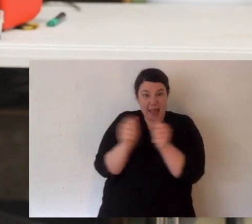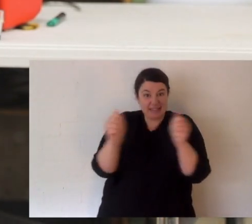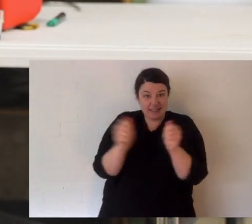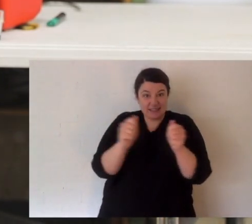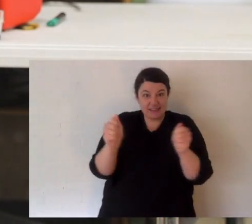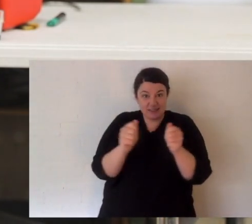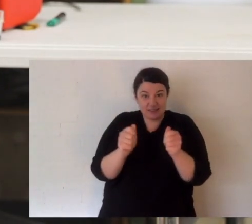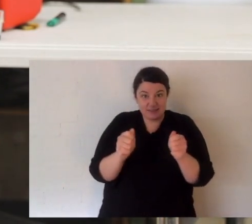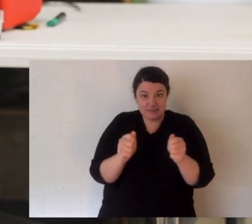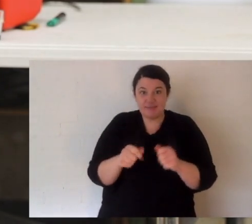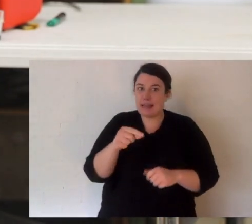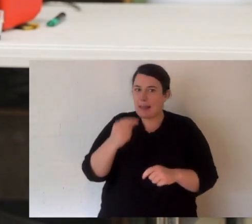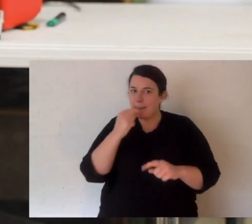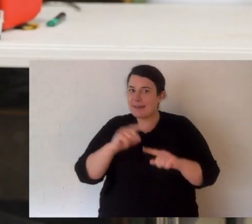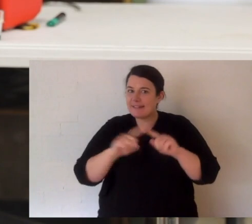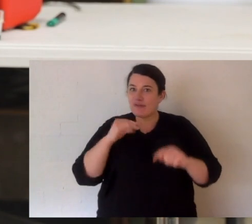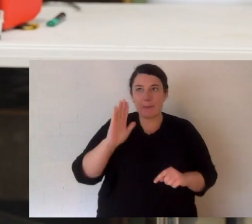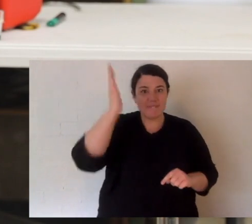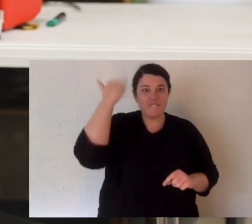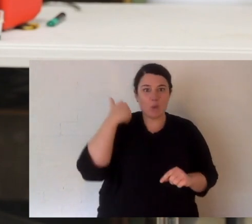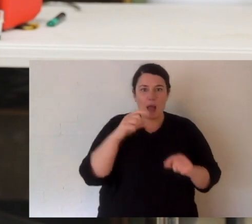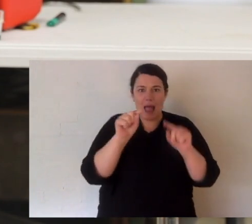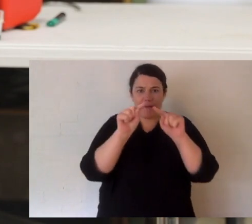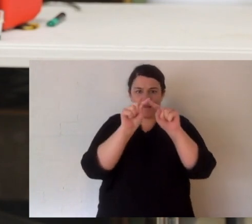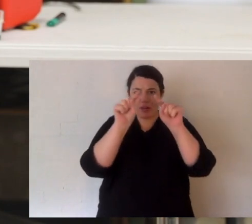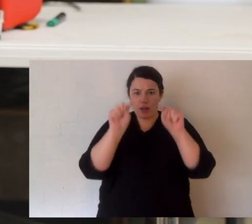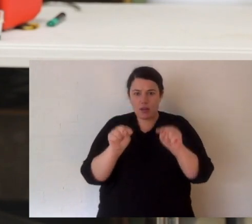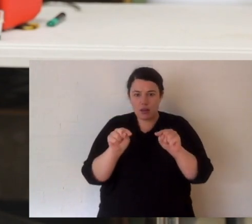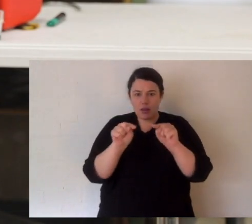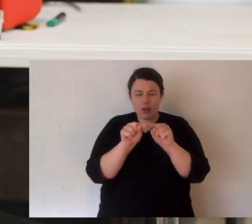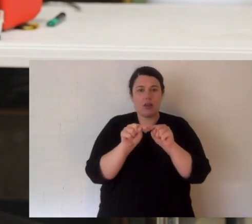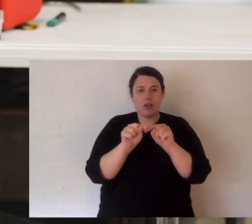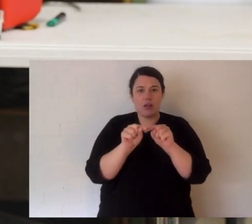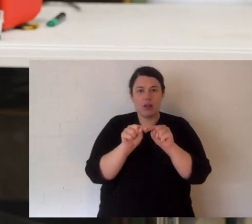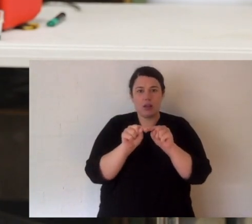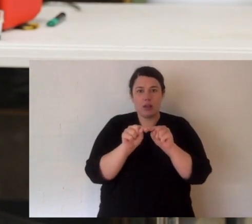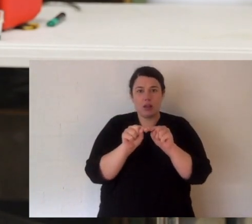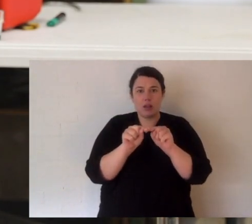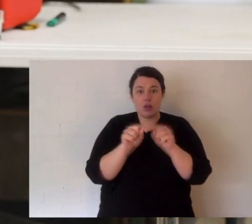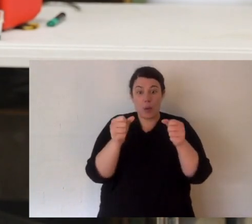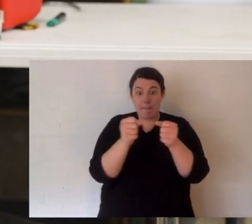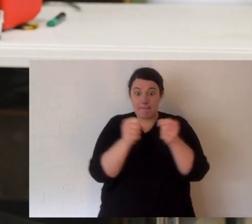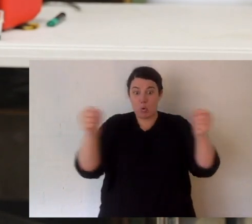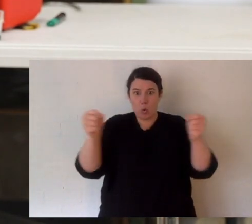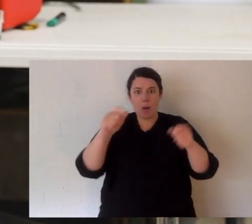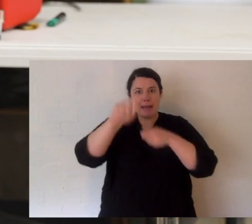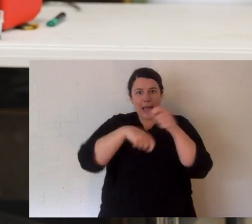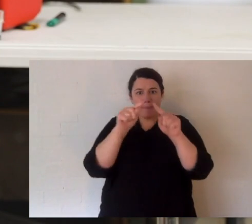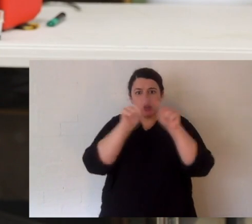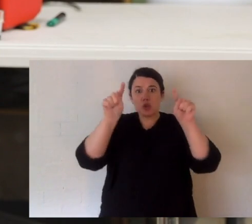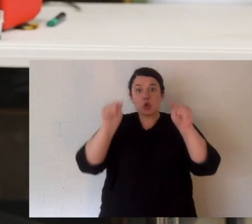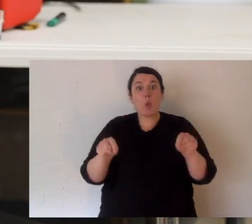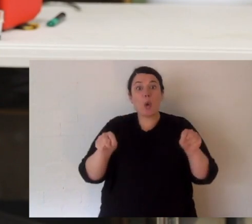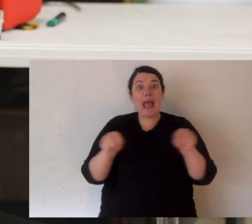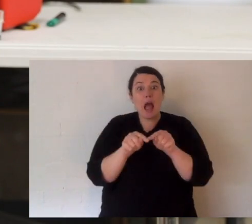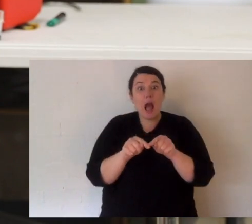I didn't used to make them like this when I was a kid, but they do now. It has rectangles on it. It's the right pressure when you pull it and the